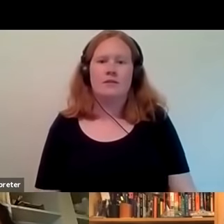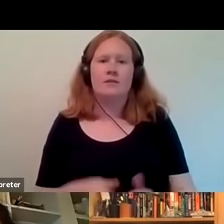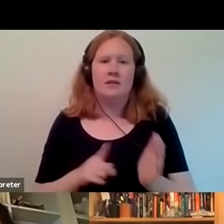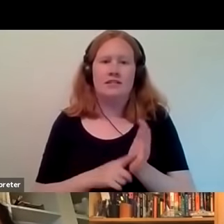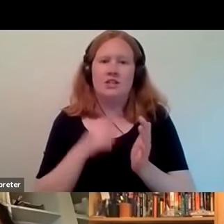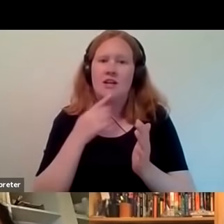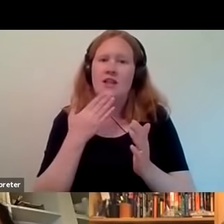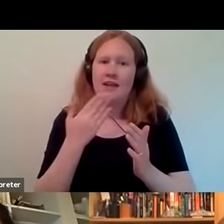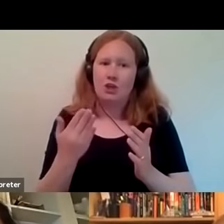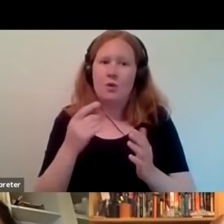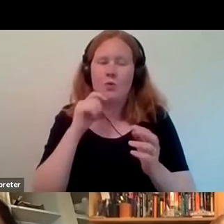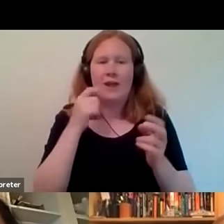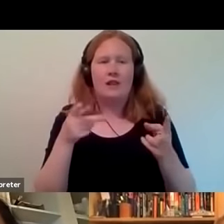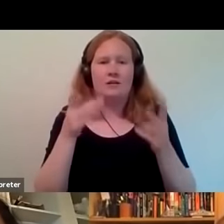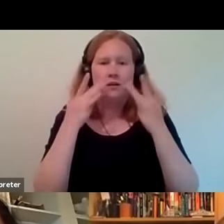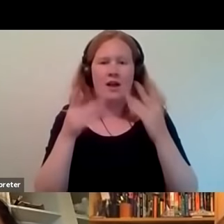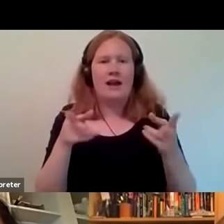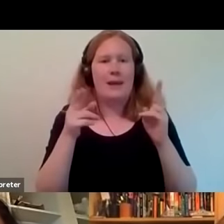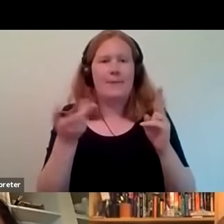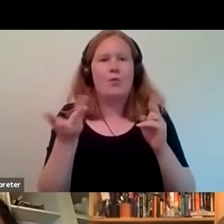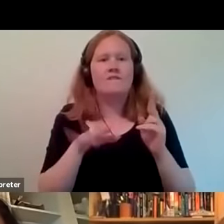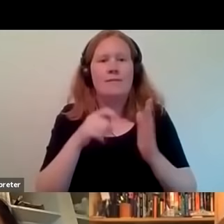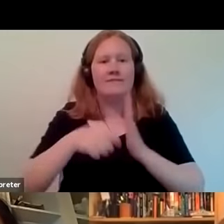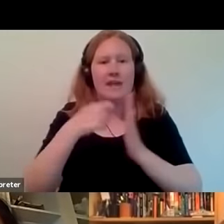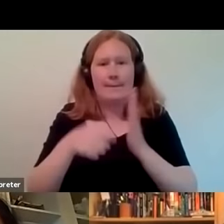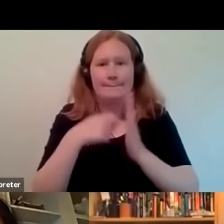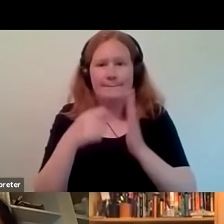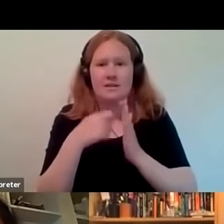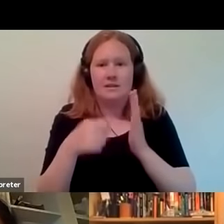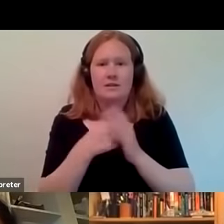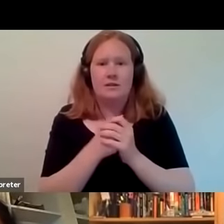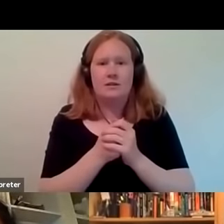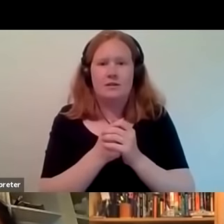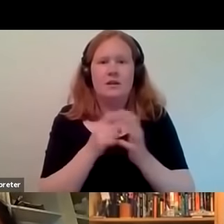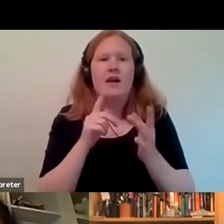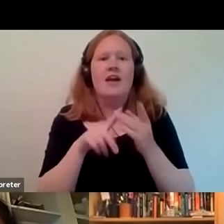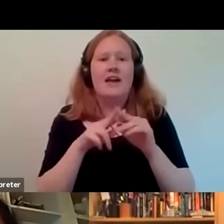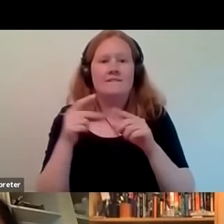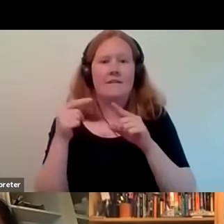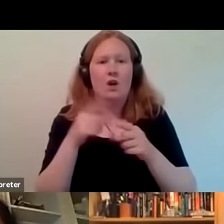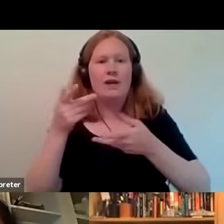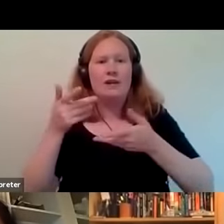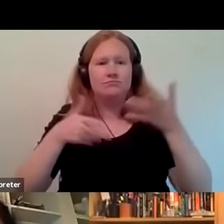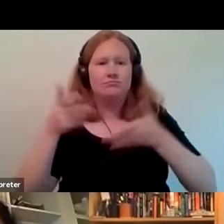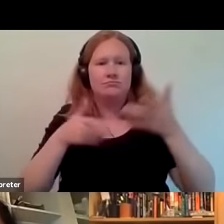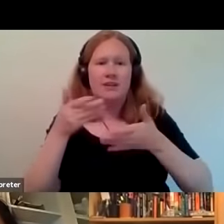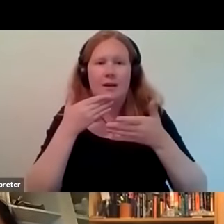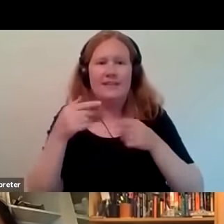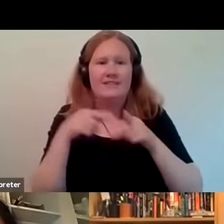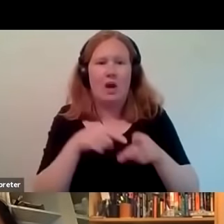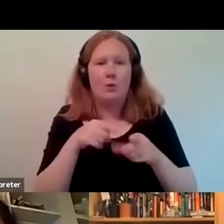trailer uh from your film um and again if you're following along with natalie please do make sure to pin her video so that you can follow along